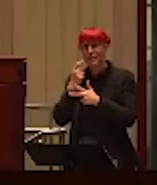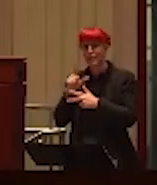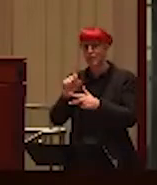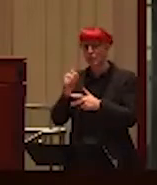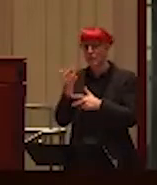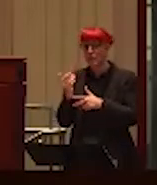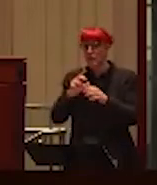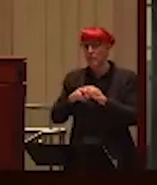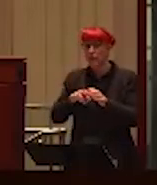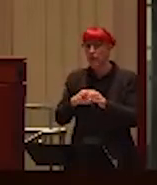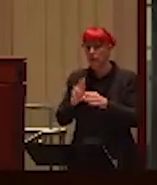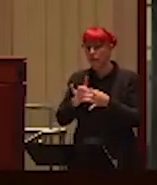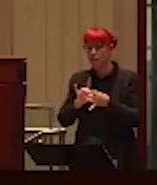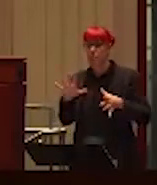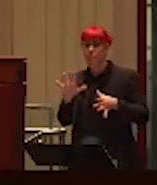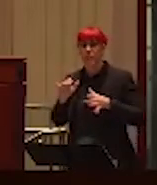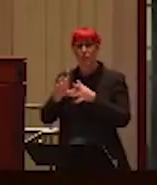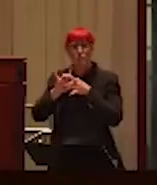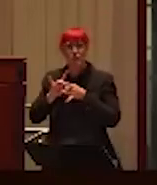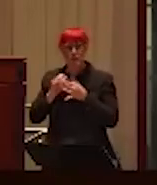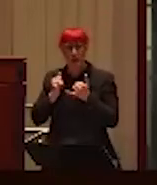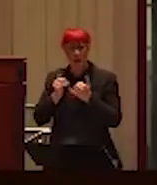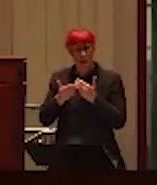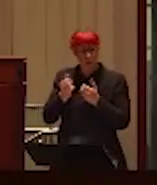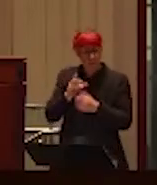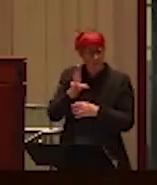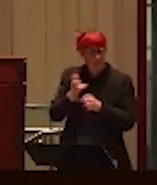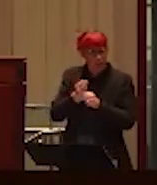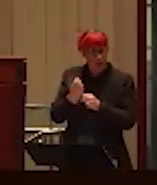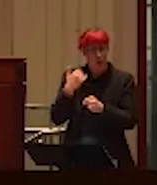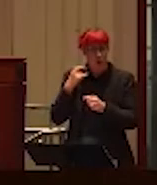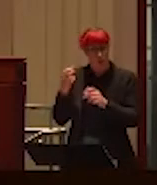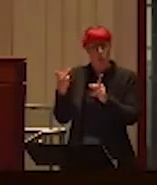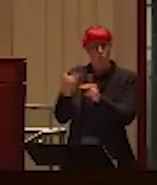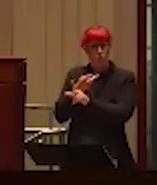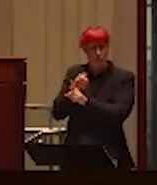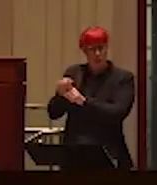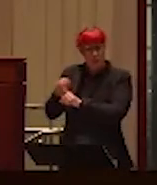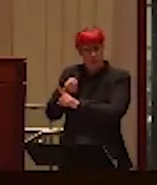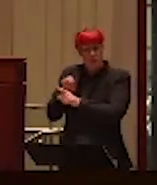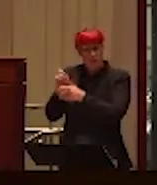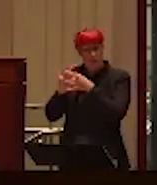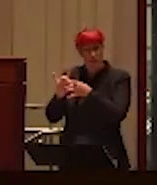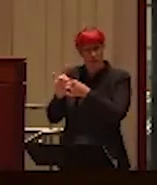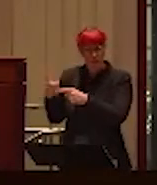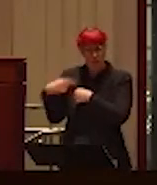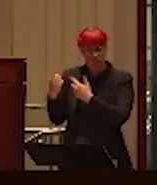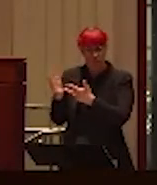December 2015. So, almost 7 years ago now. It was the most abusive. And, it